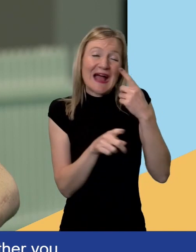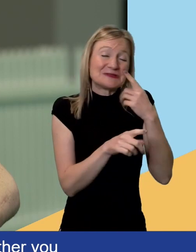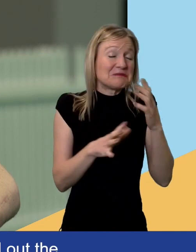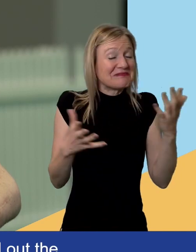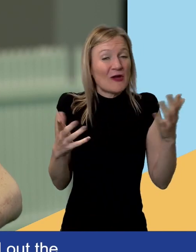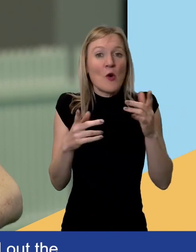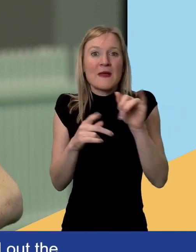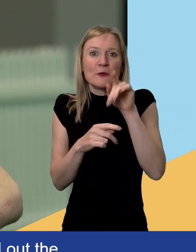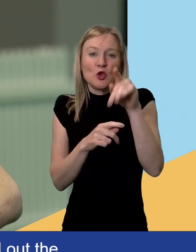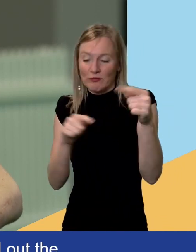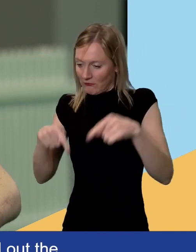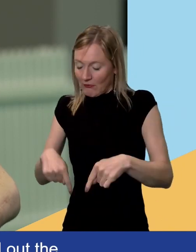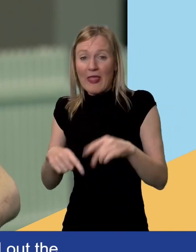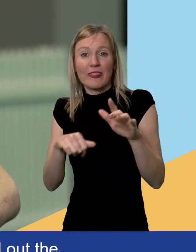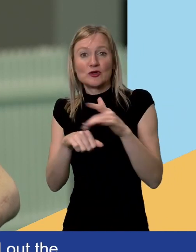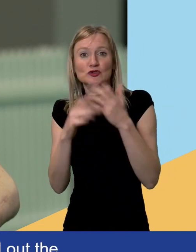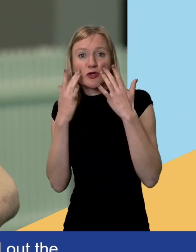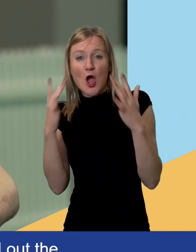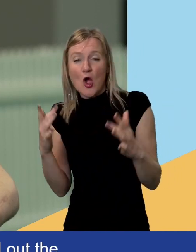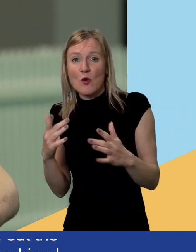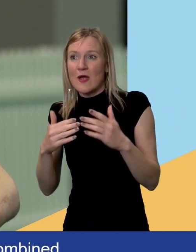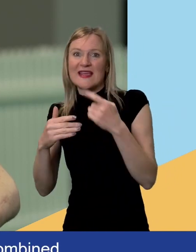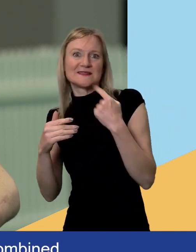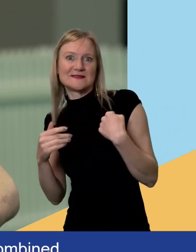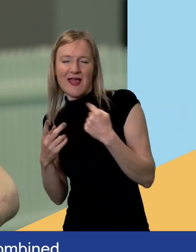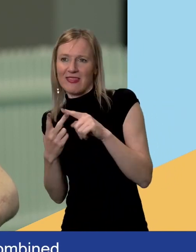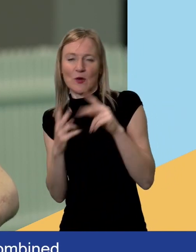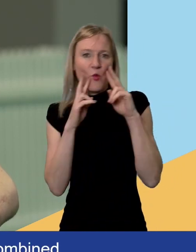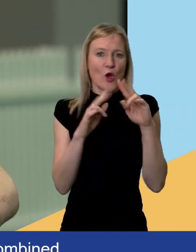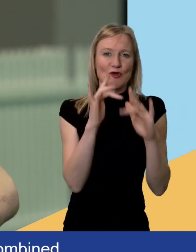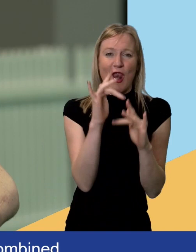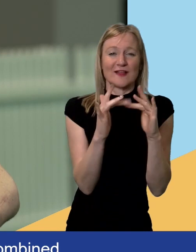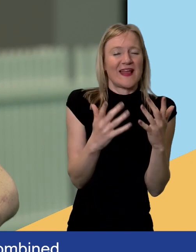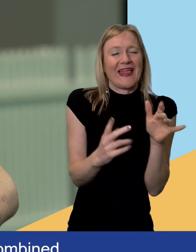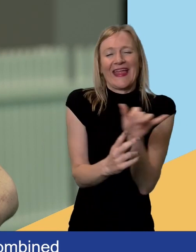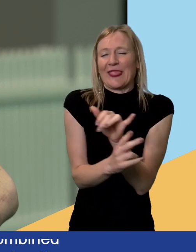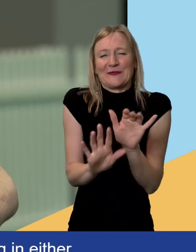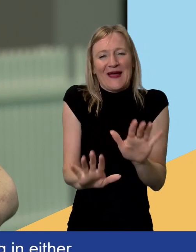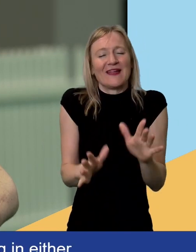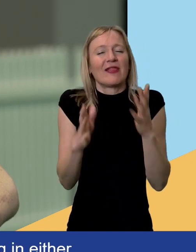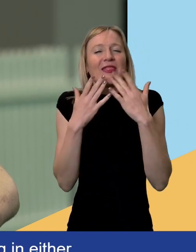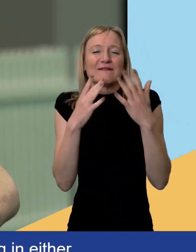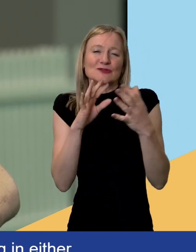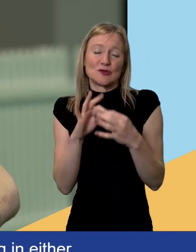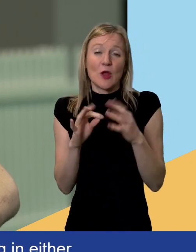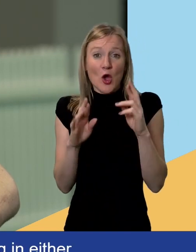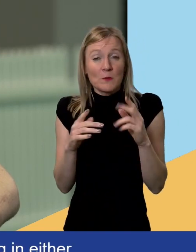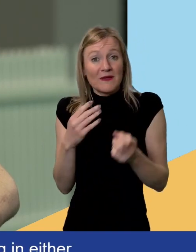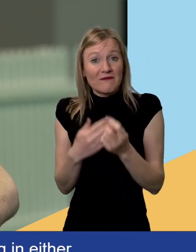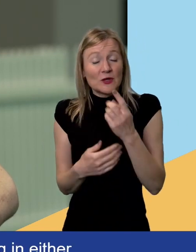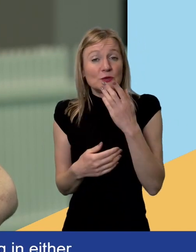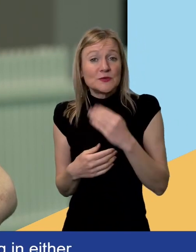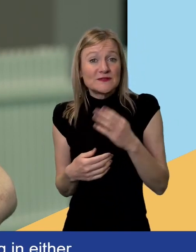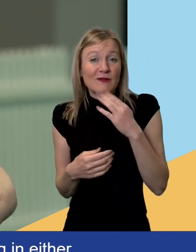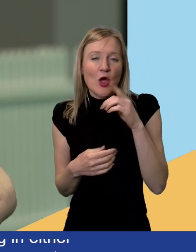perhaps you combined being at the show for one of the days with tuning in either way. Thank you for joining me. We hope you found the event useful and are taking away